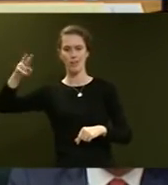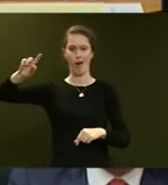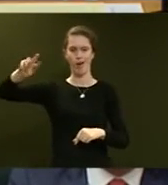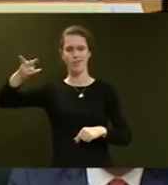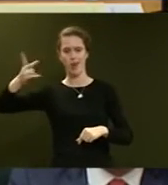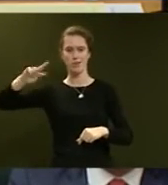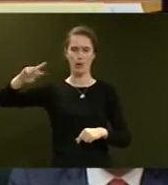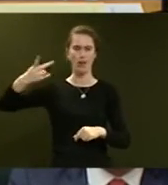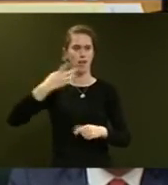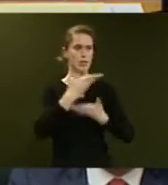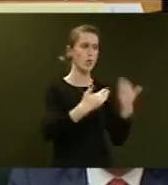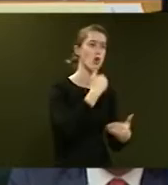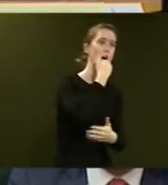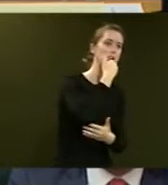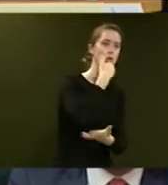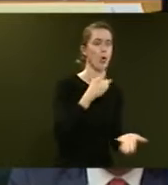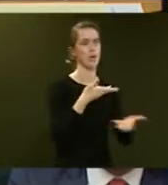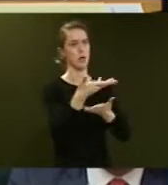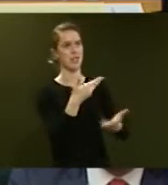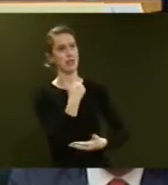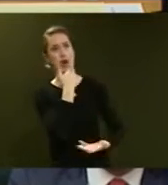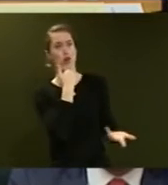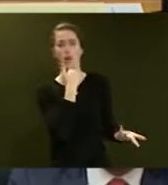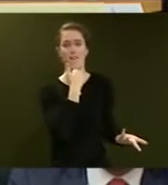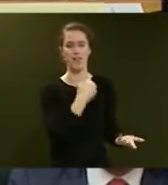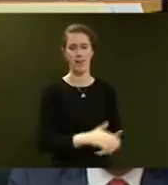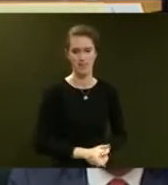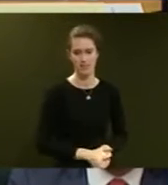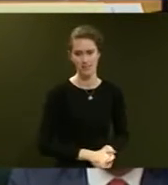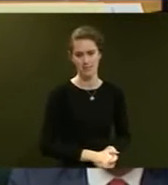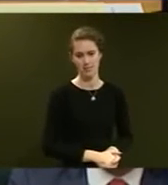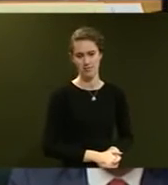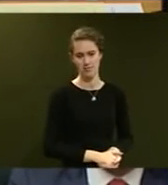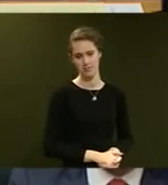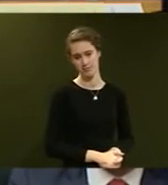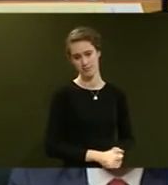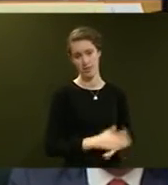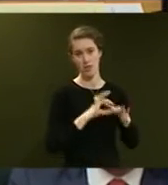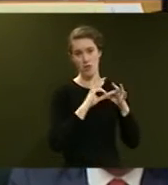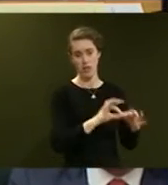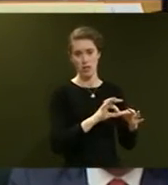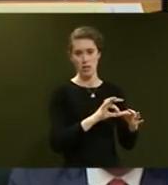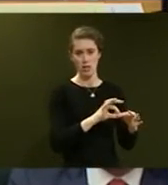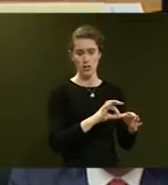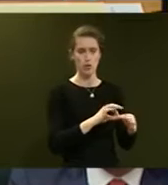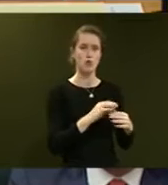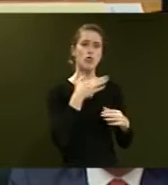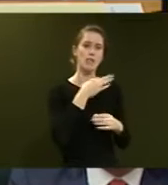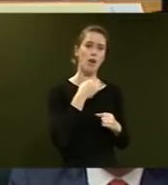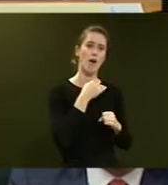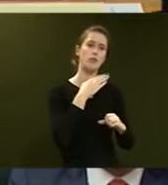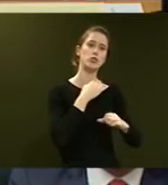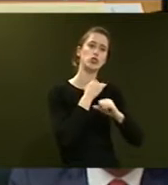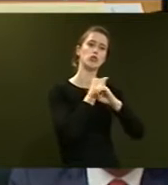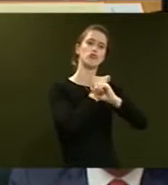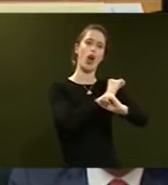consulting too much and alternate between saying we're not consulting enough. With regard to the threat of strike action by the primary